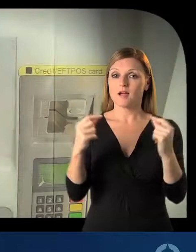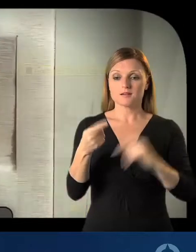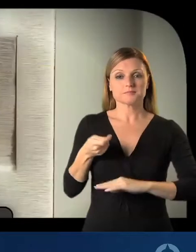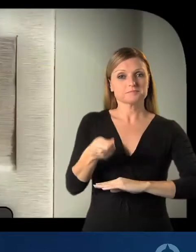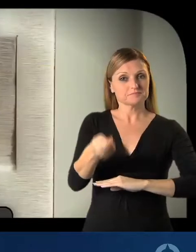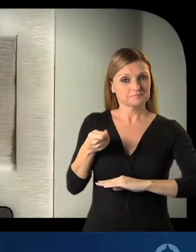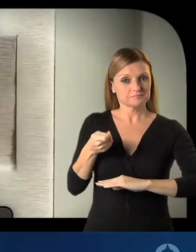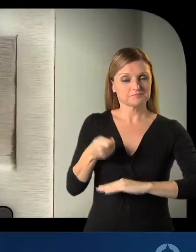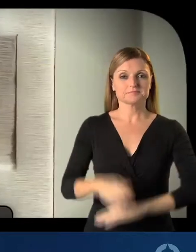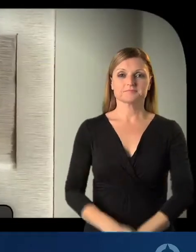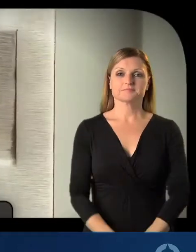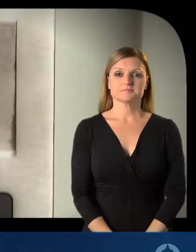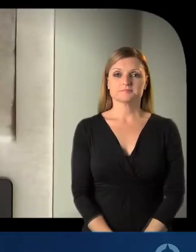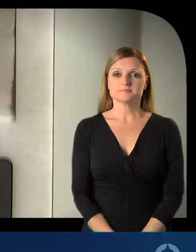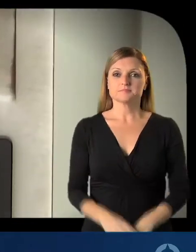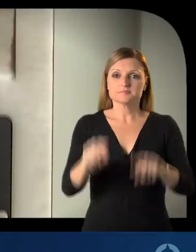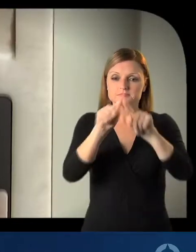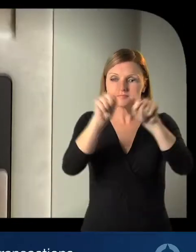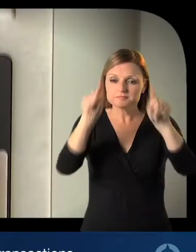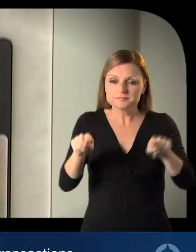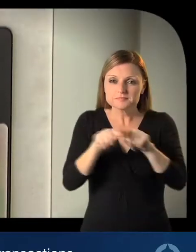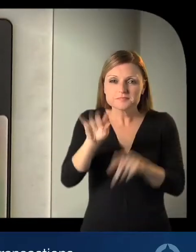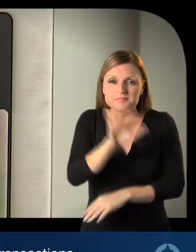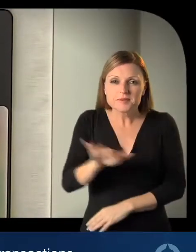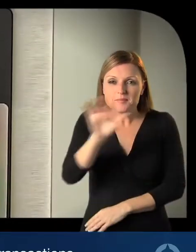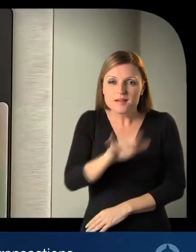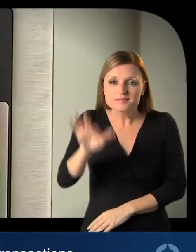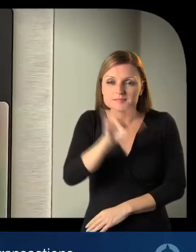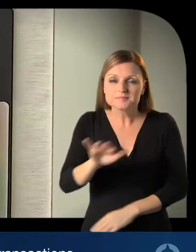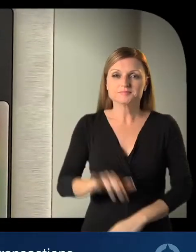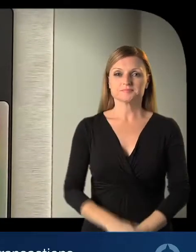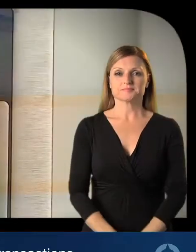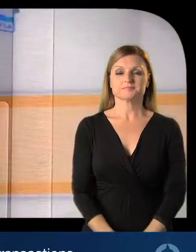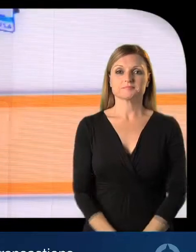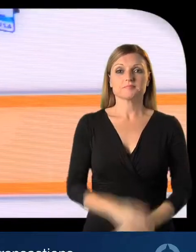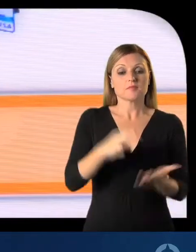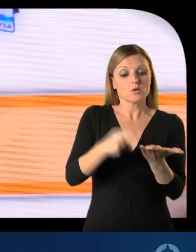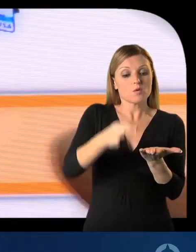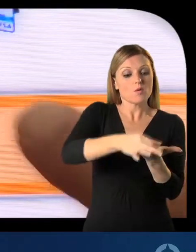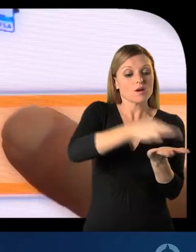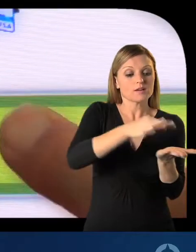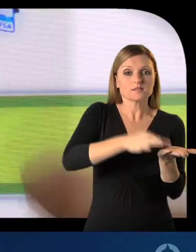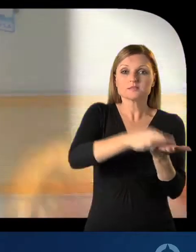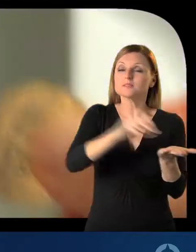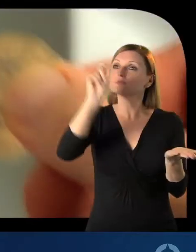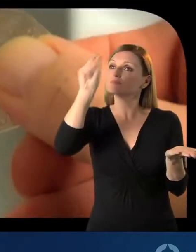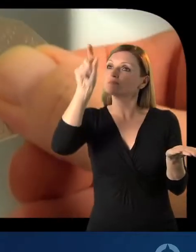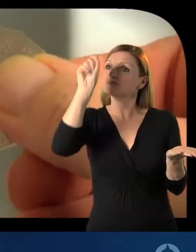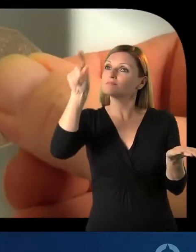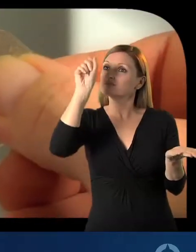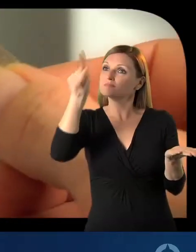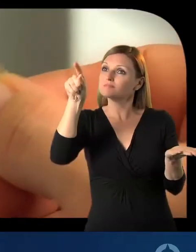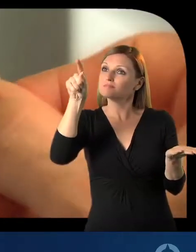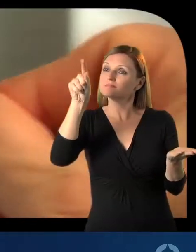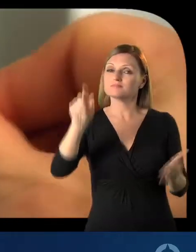an FTPOS card slot and a screen with a pin pad for card transactions, a slot for